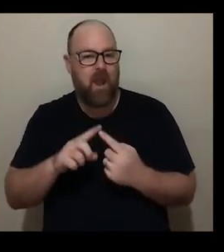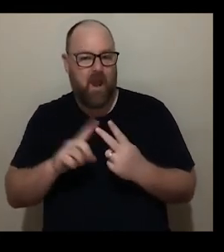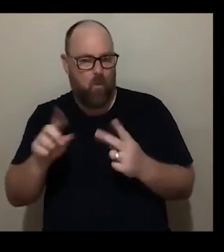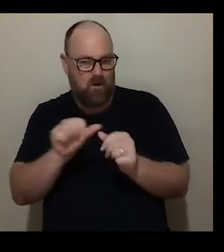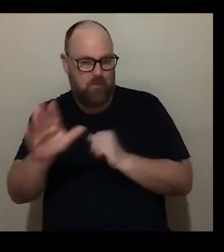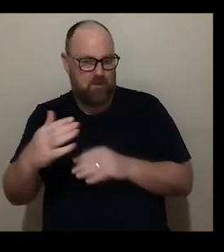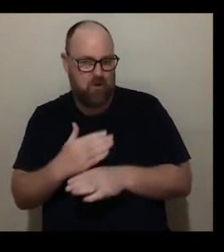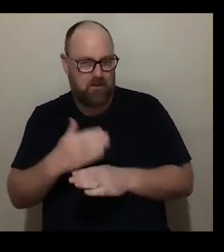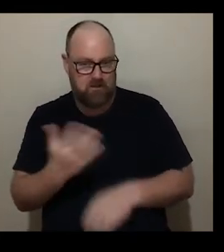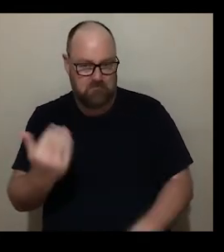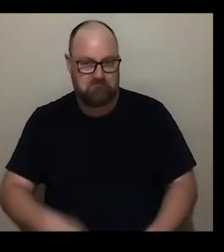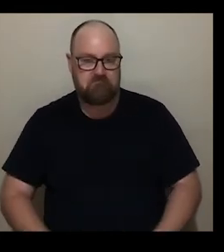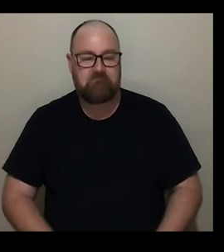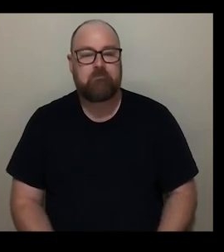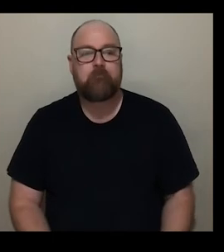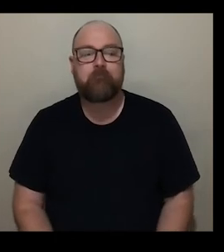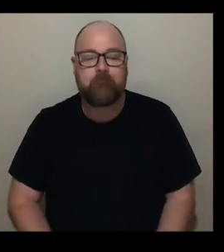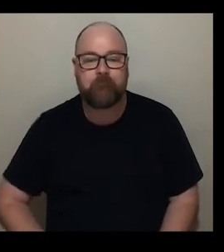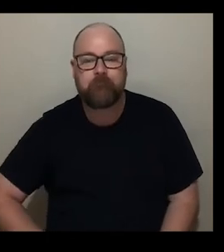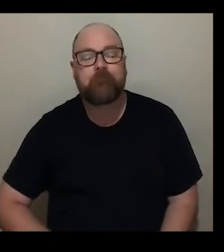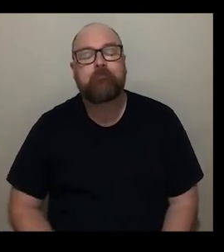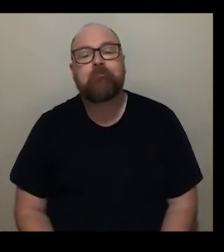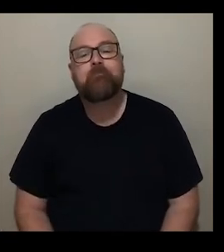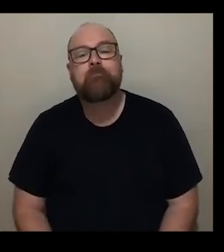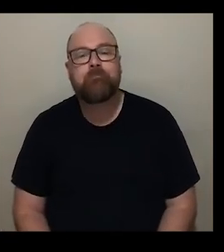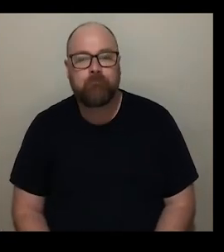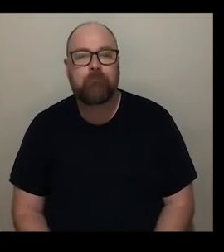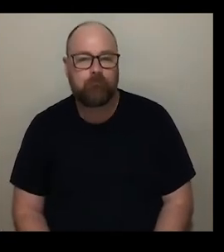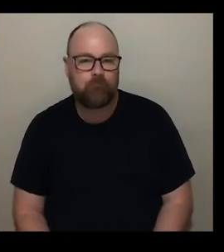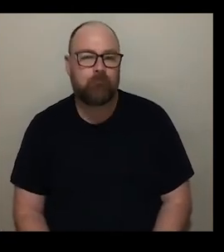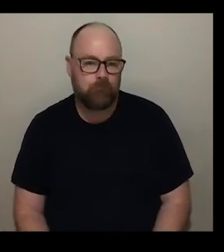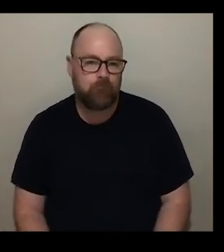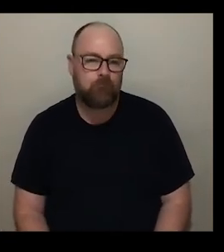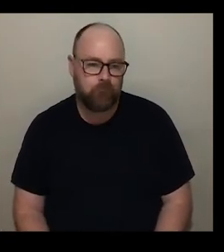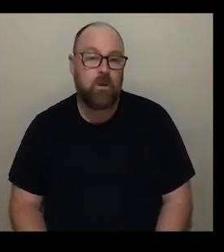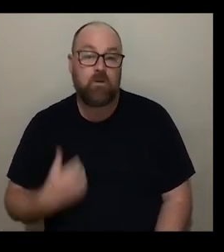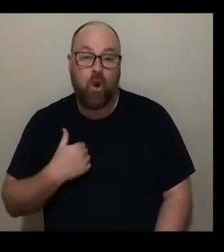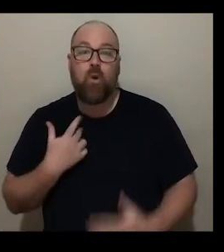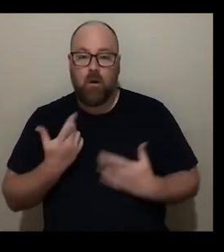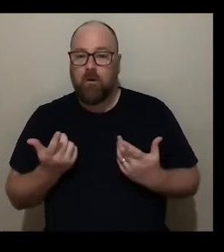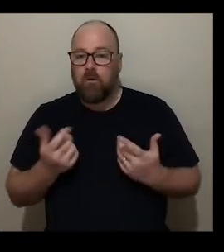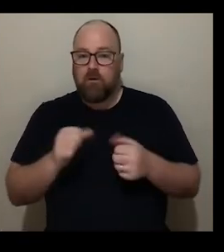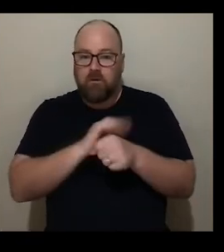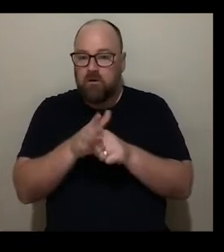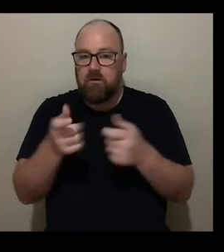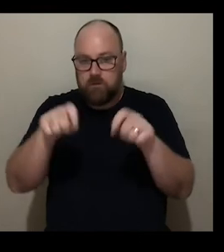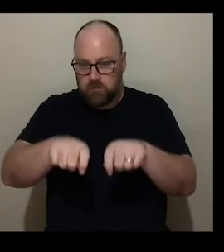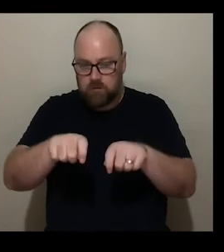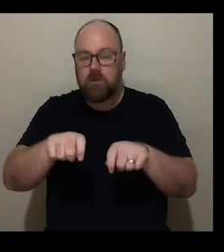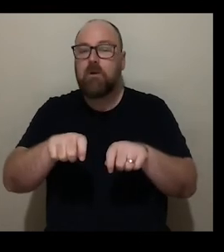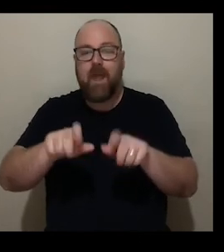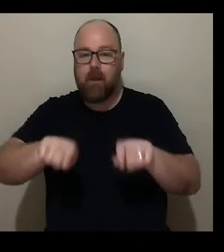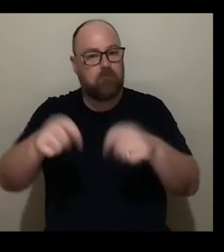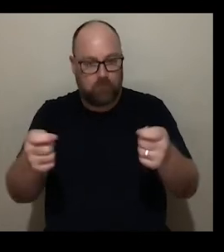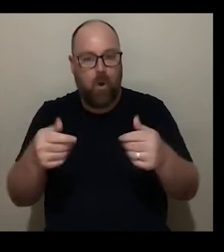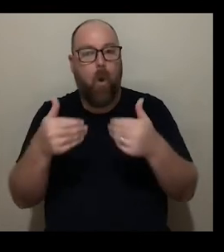for arts audiences yes so since we kind of reopened after this um period of pandemic